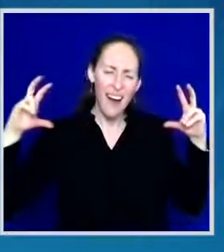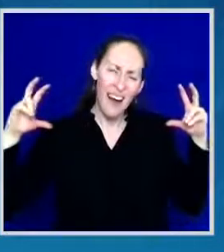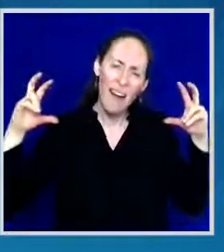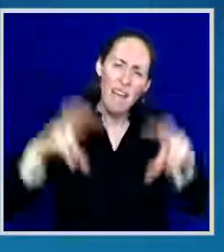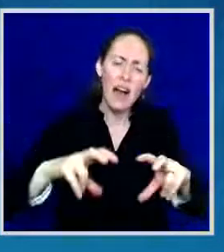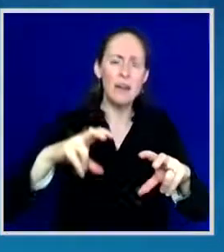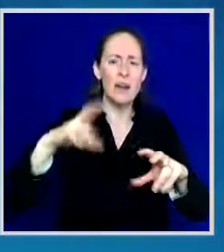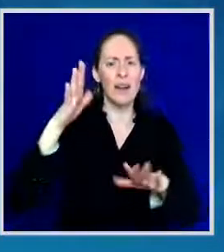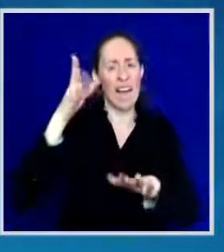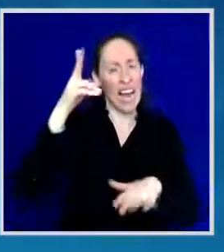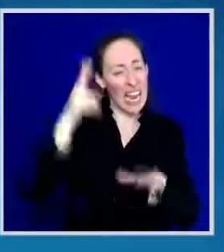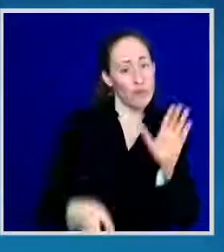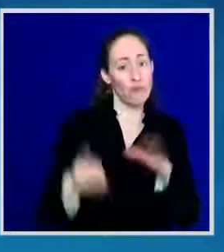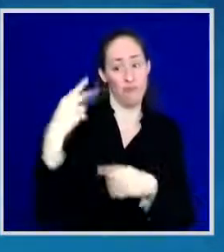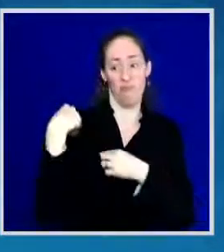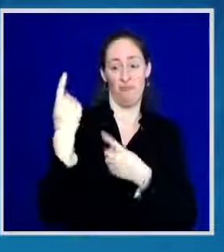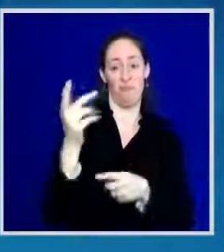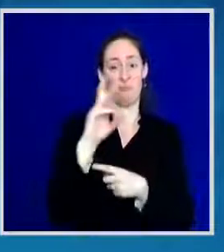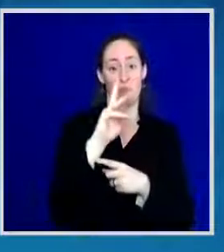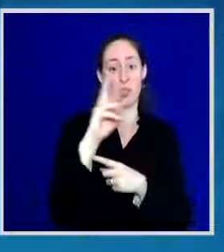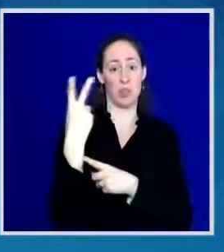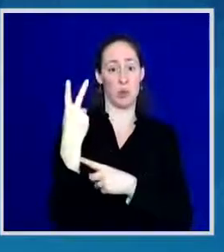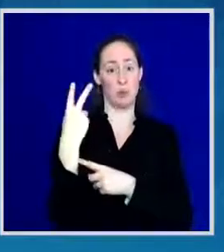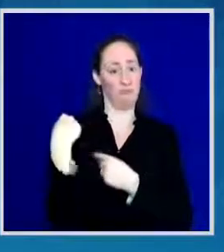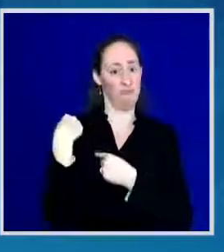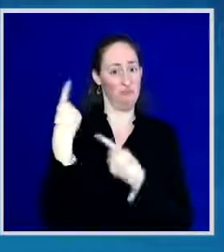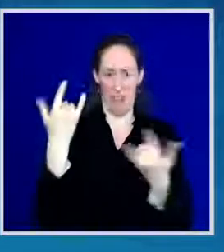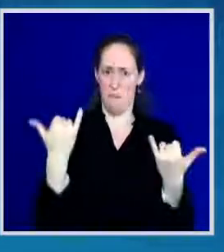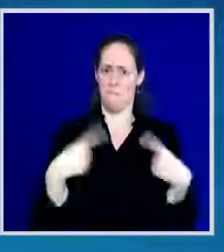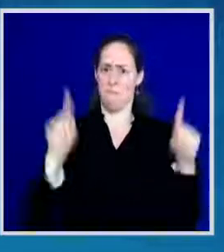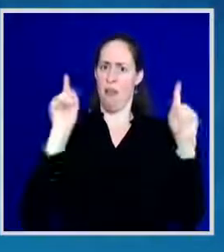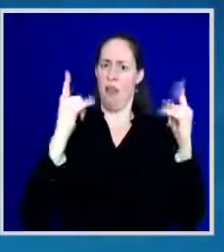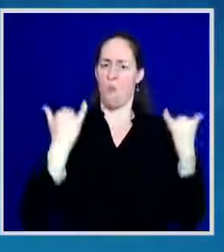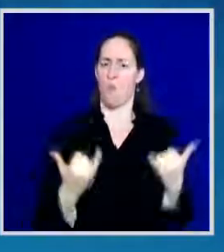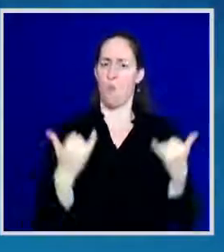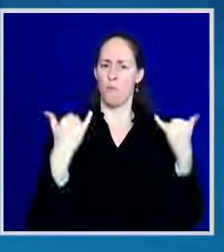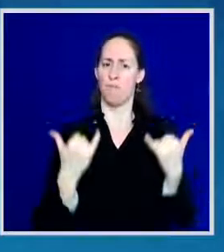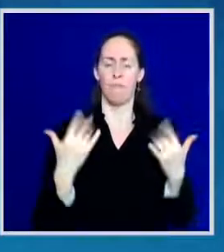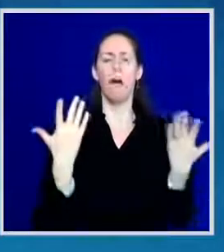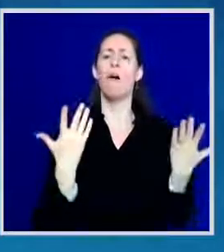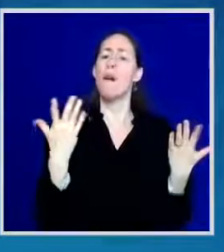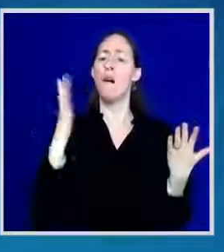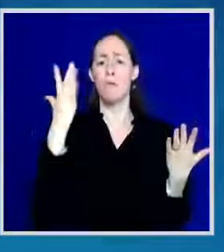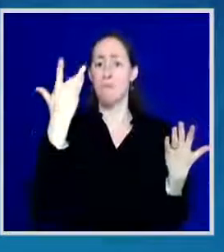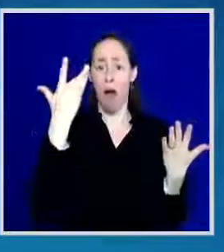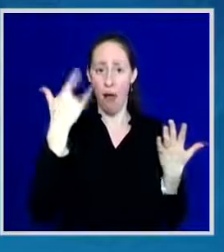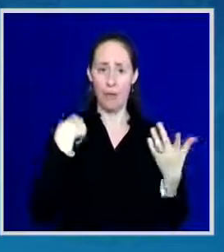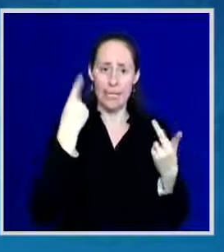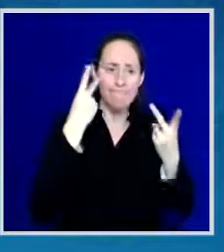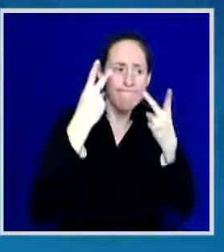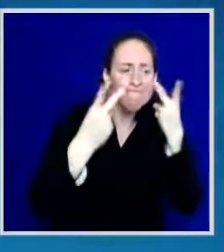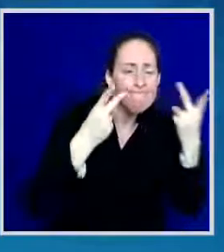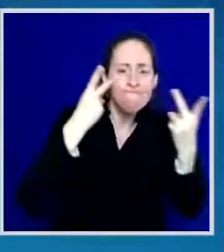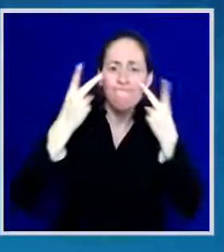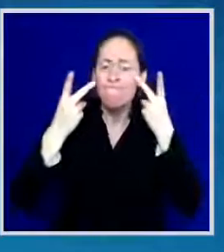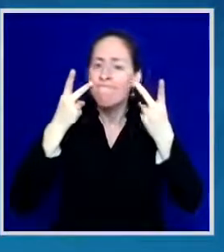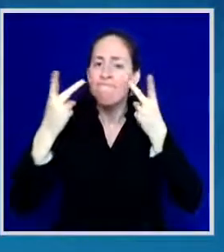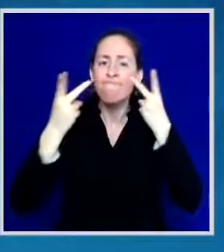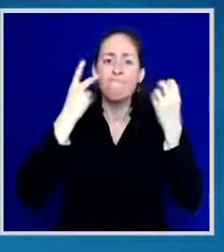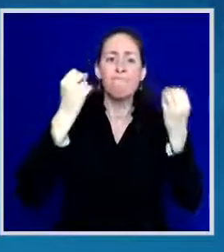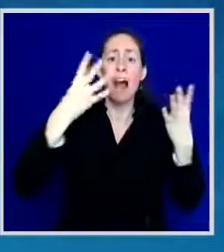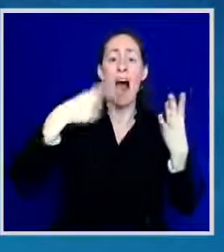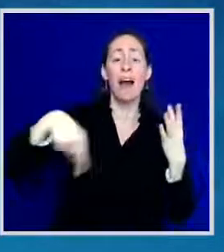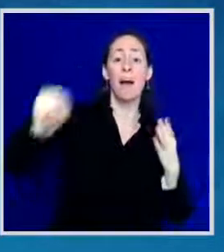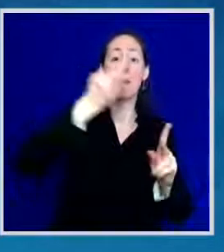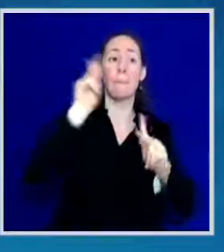War II. Because the fact is, too many people, including too many people right here in Maryland, are still